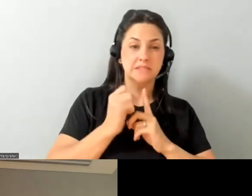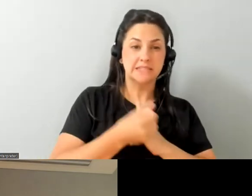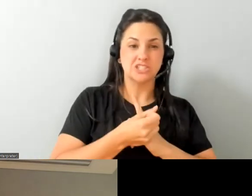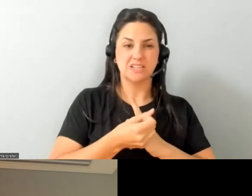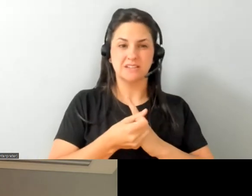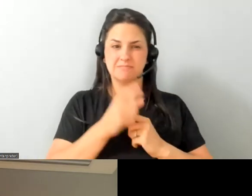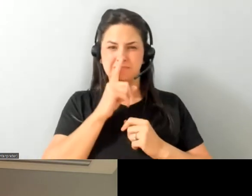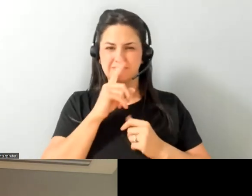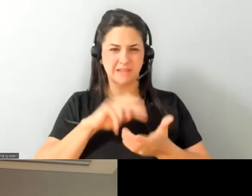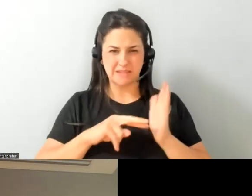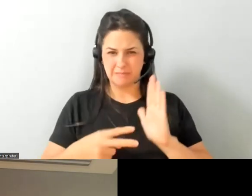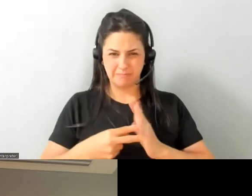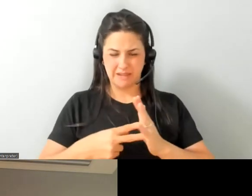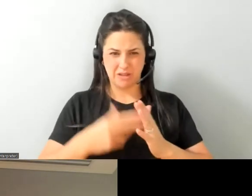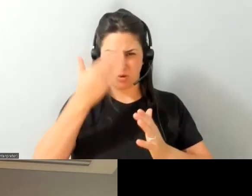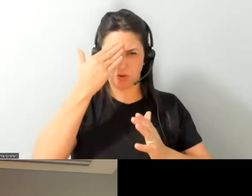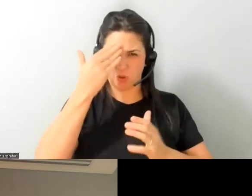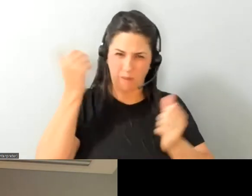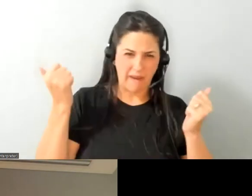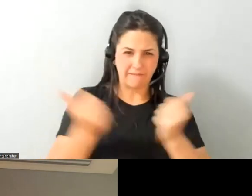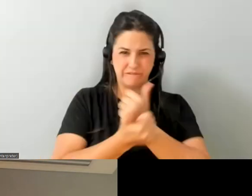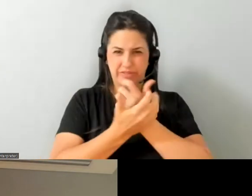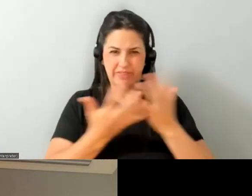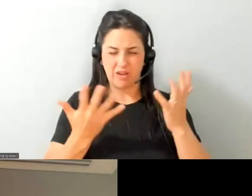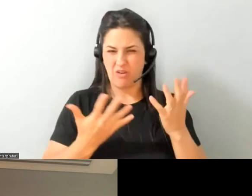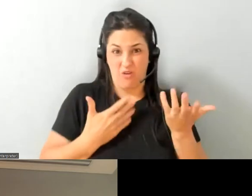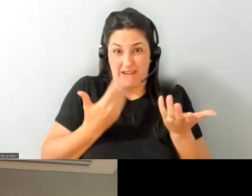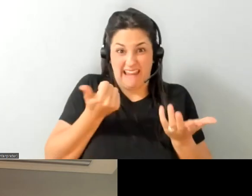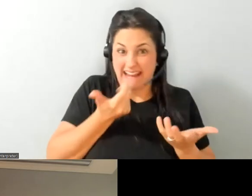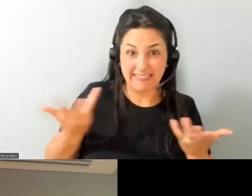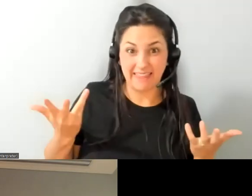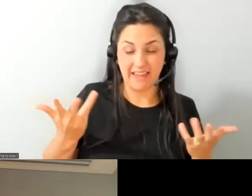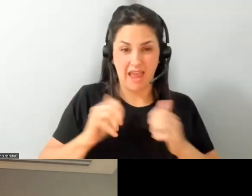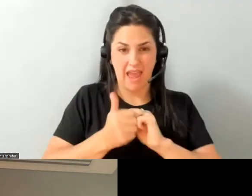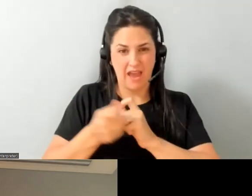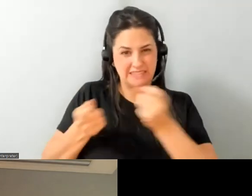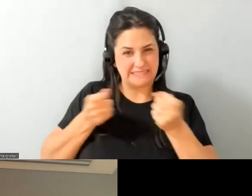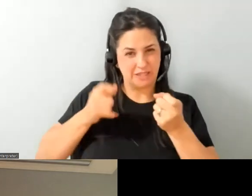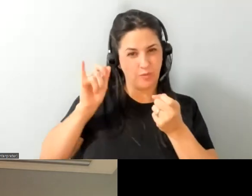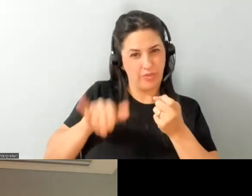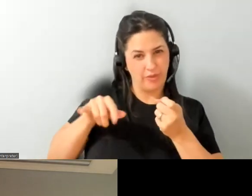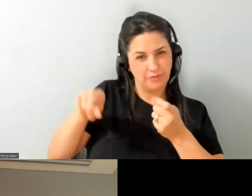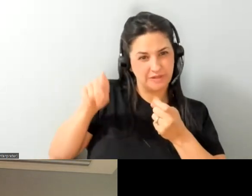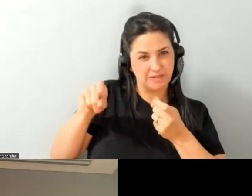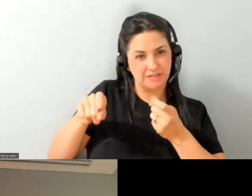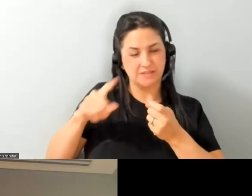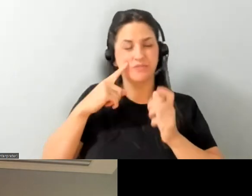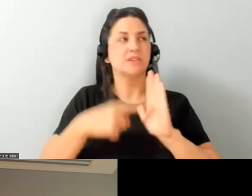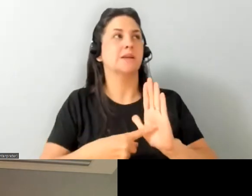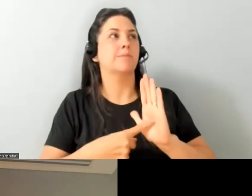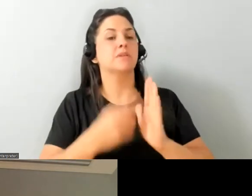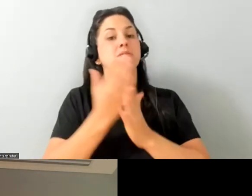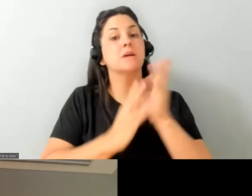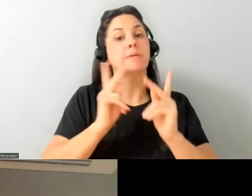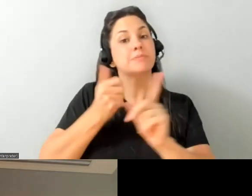whatsoever about how you deal with a different set of needs um and i think the classic one i've seen is some people who are deaf